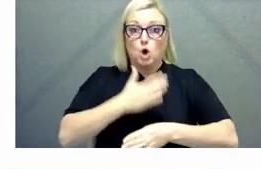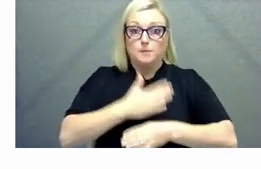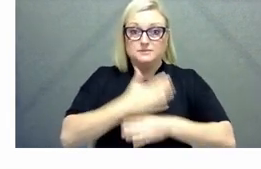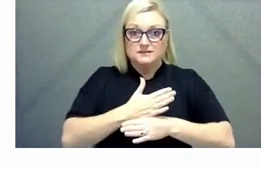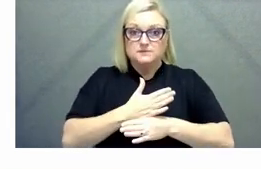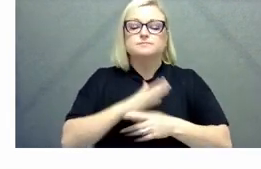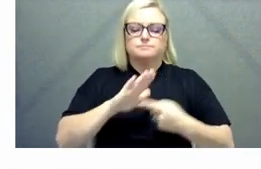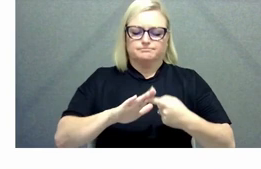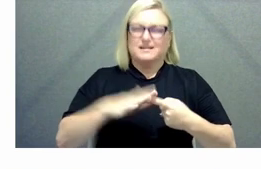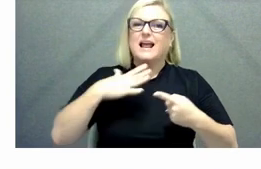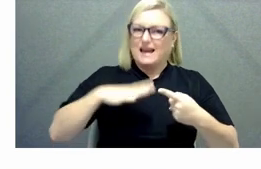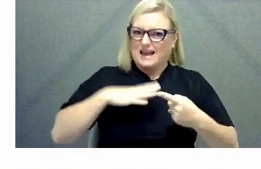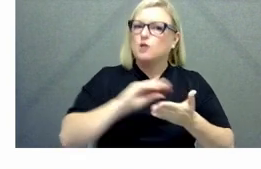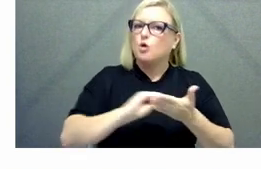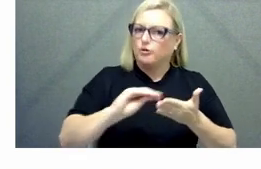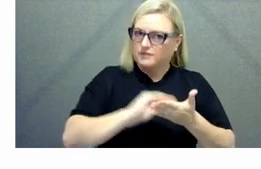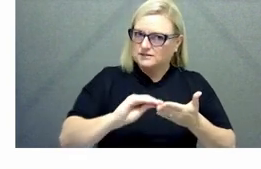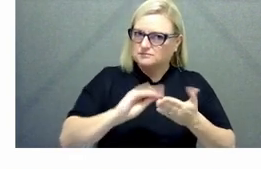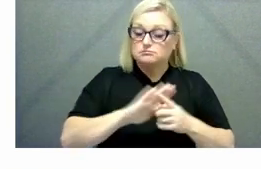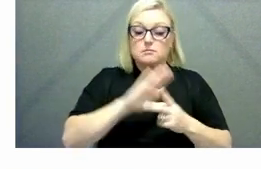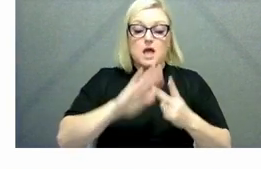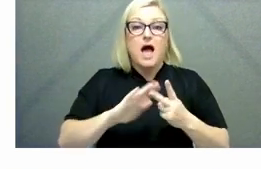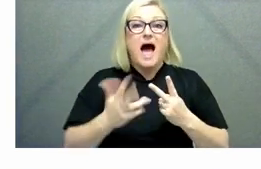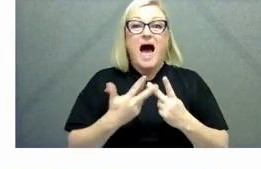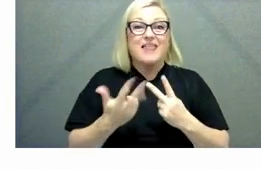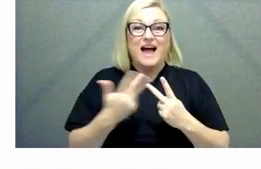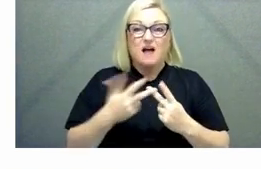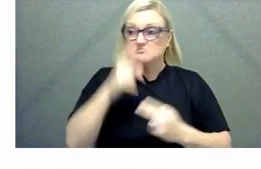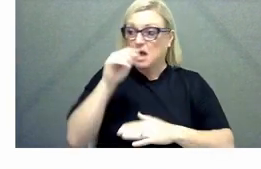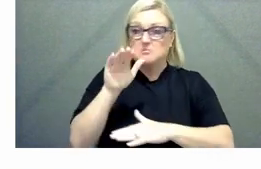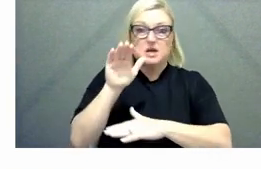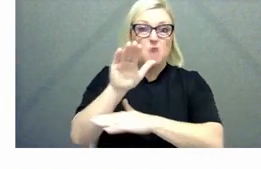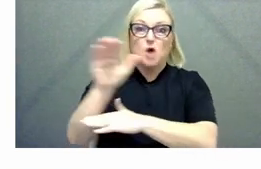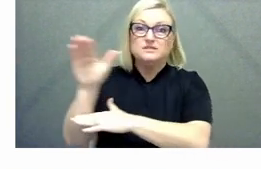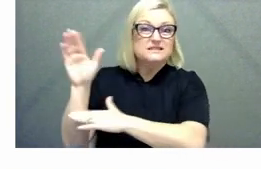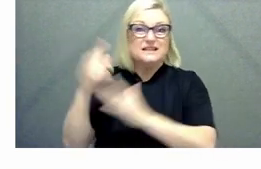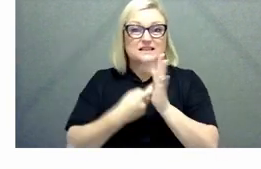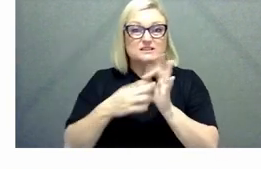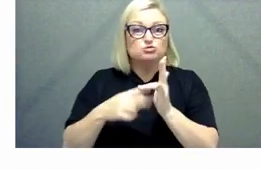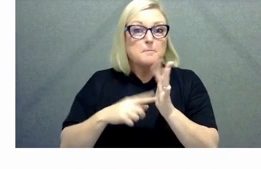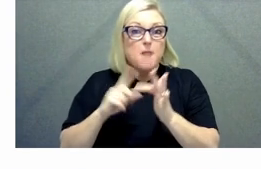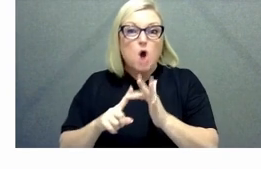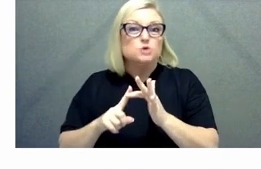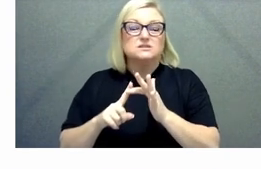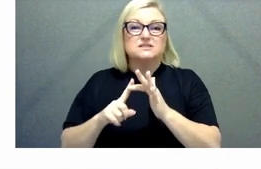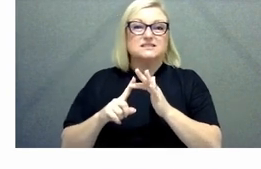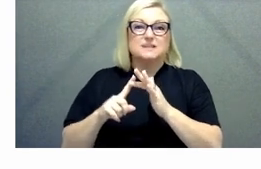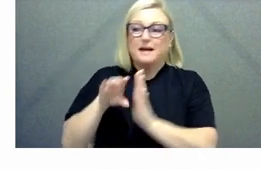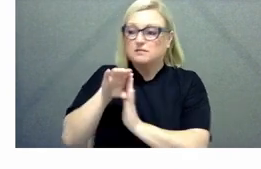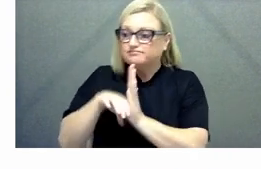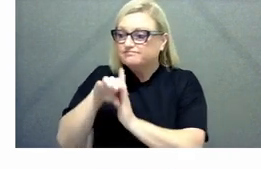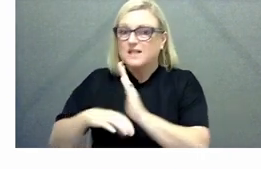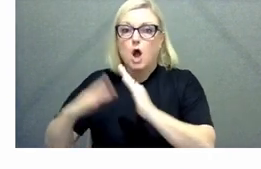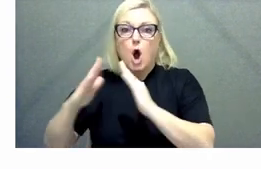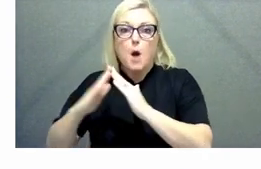others can be a hundred percent remote such as the trade starters that we have living and working in regional community communities helping australian businesses